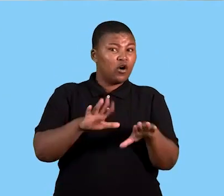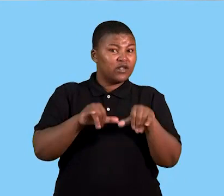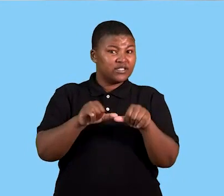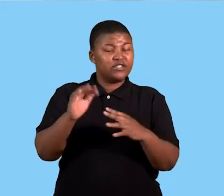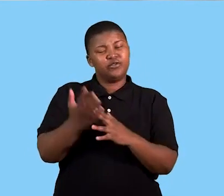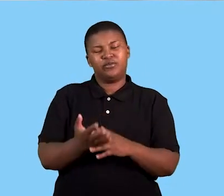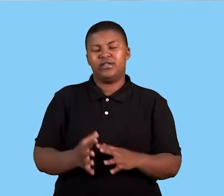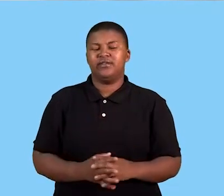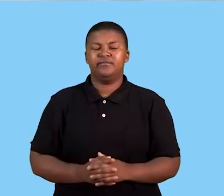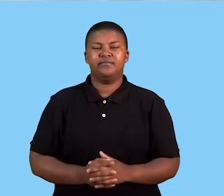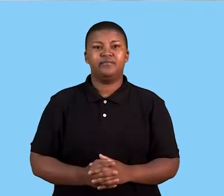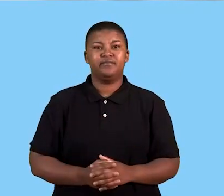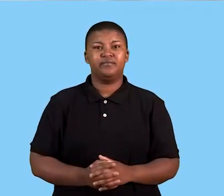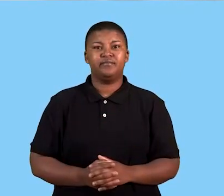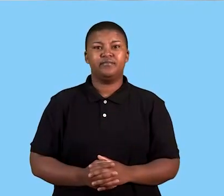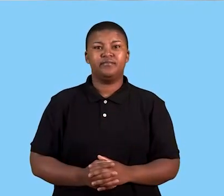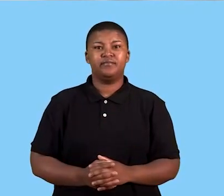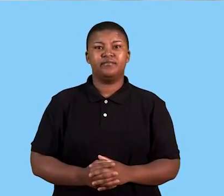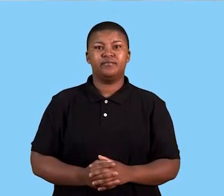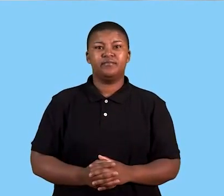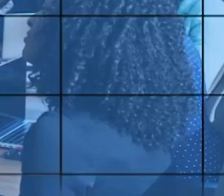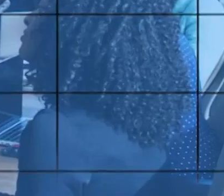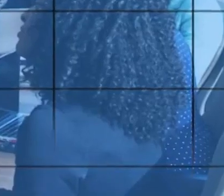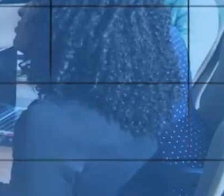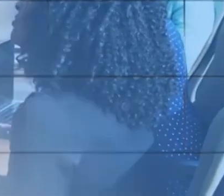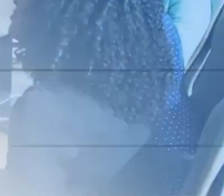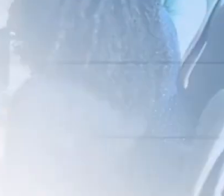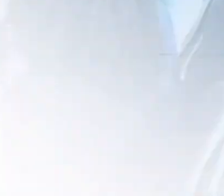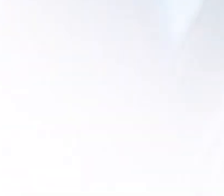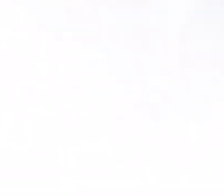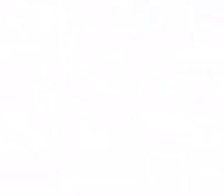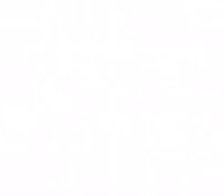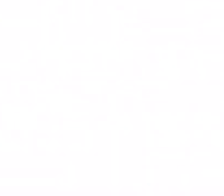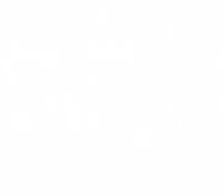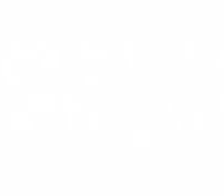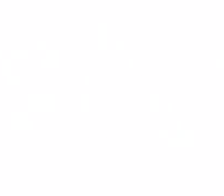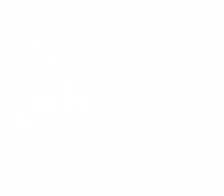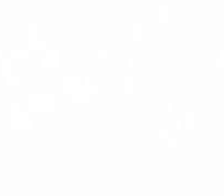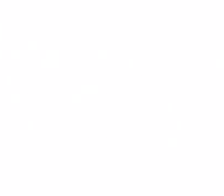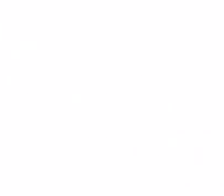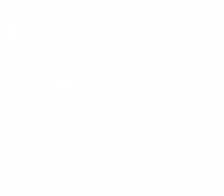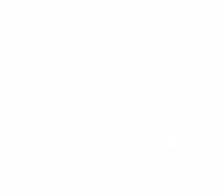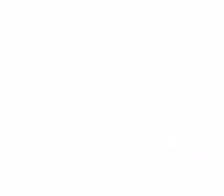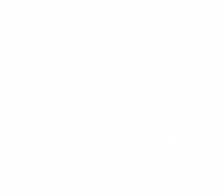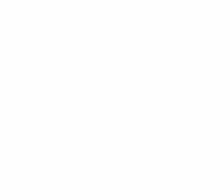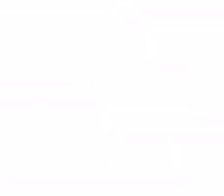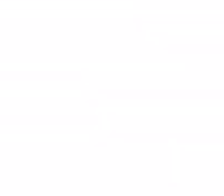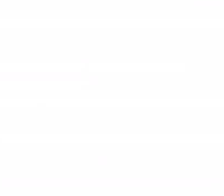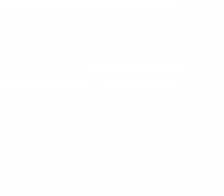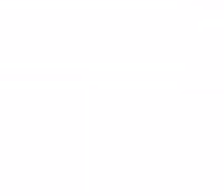now. Before we continue, it's time for another ad break. Bye. Bye. Bye.